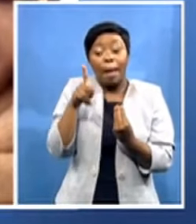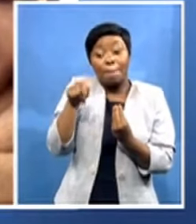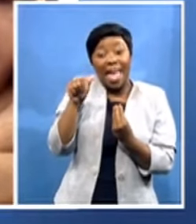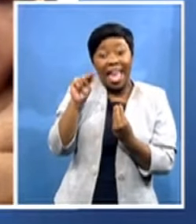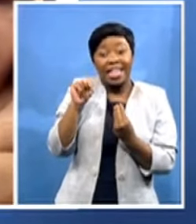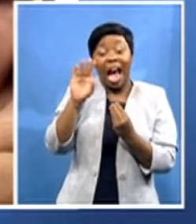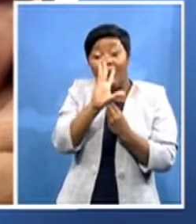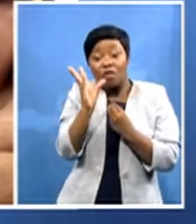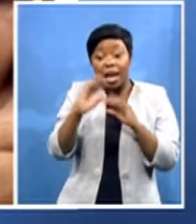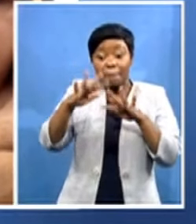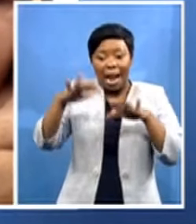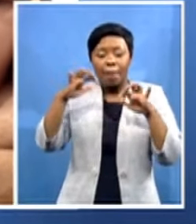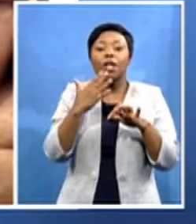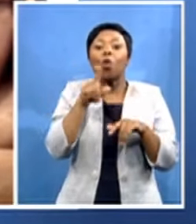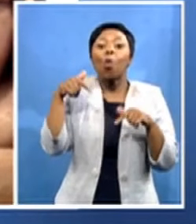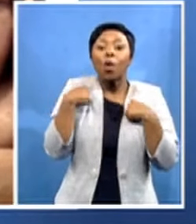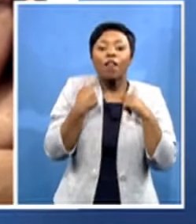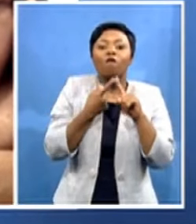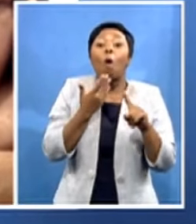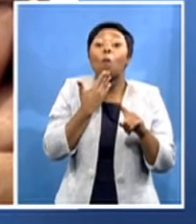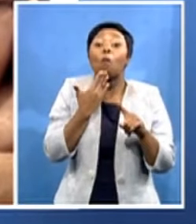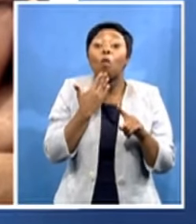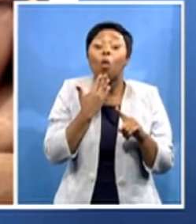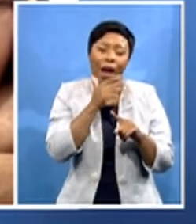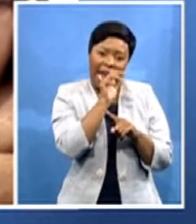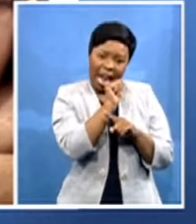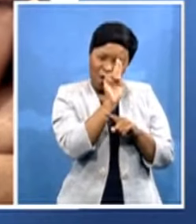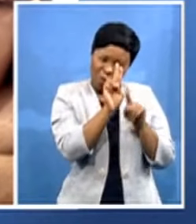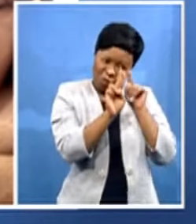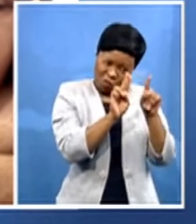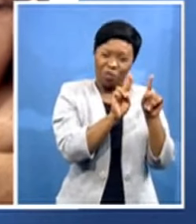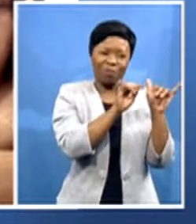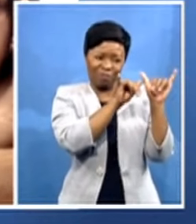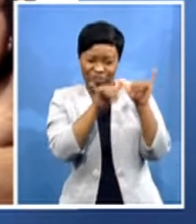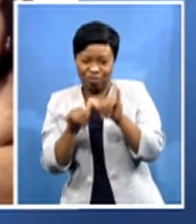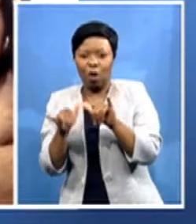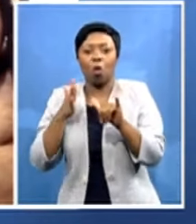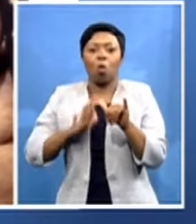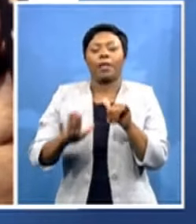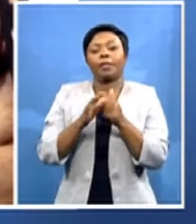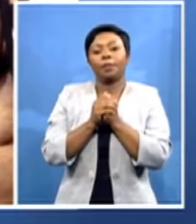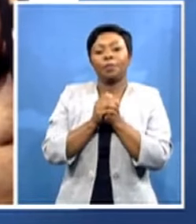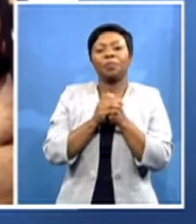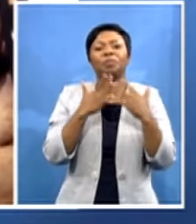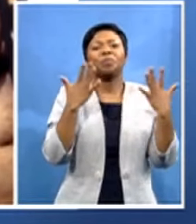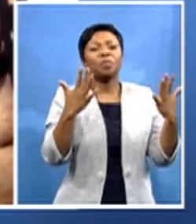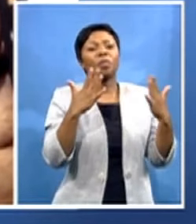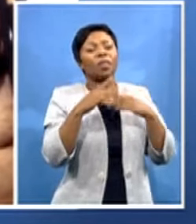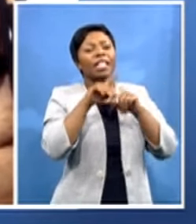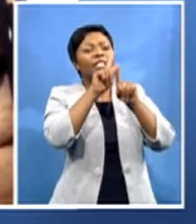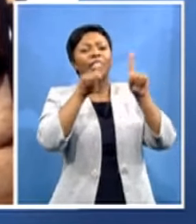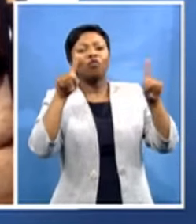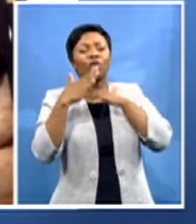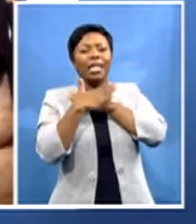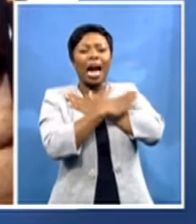so are you able to give us a sense of responses you're getting from the different different countries you've been canvassing of course you you're not